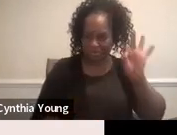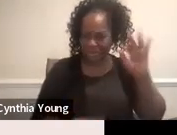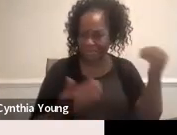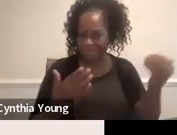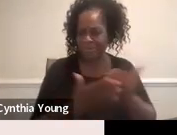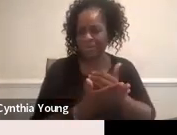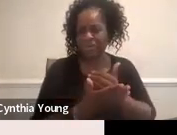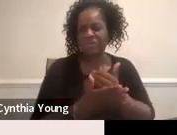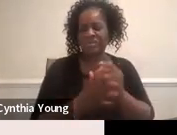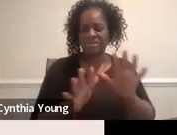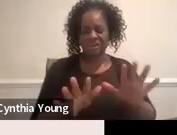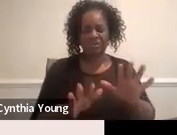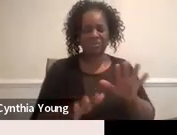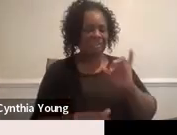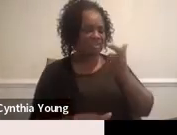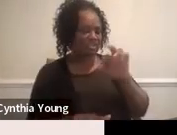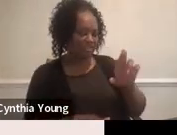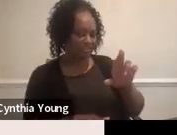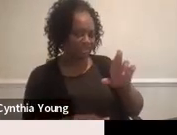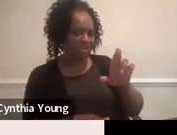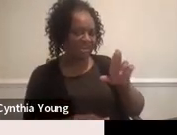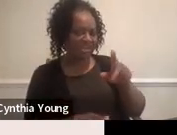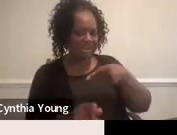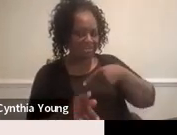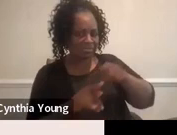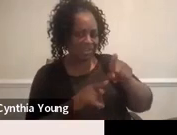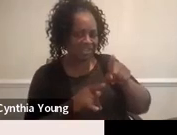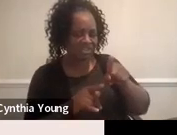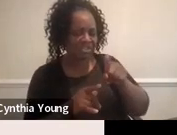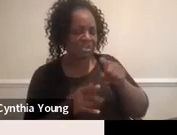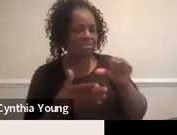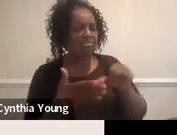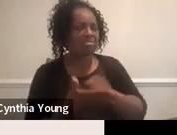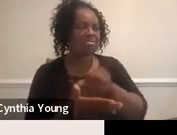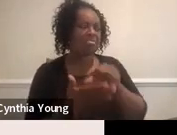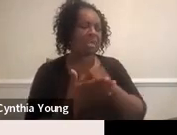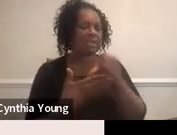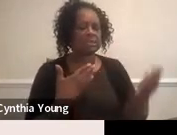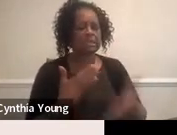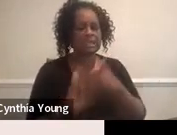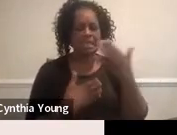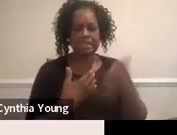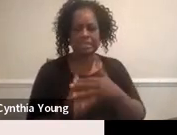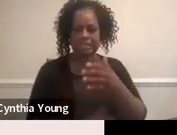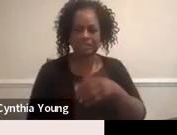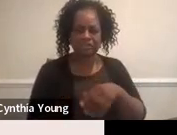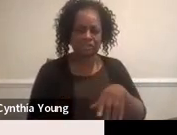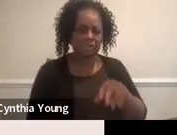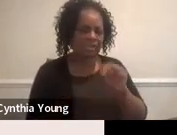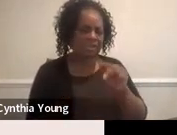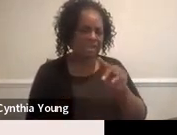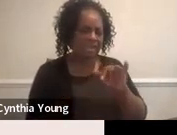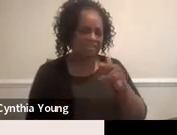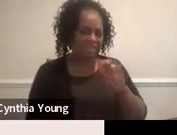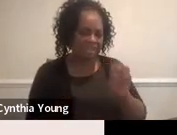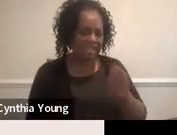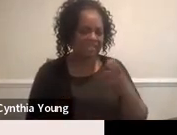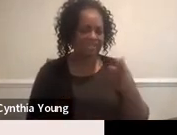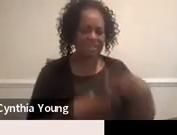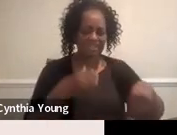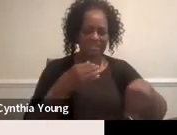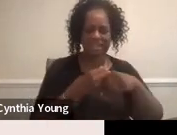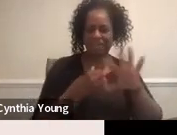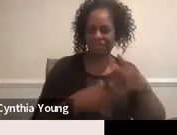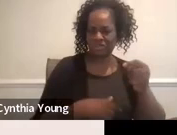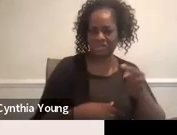new. We have a brand new professional learning page that is so much easier to navigate. I just put the link in the chat. Okay. So